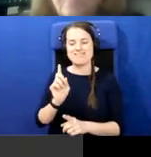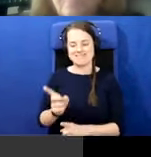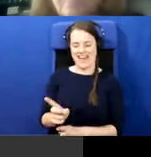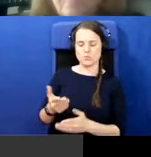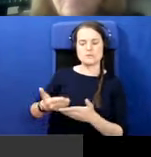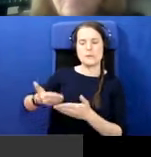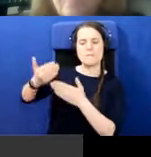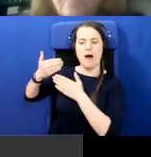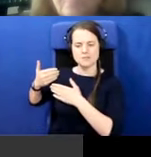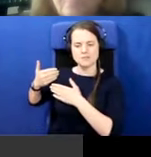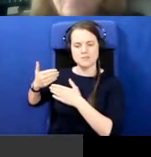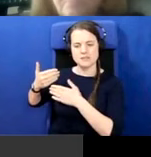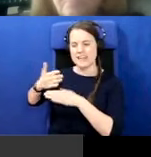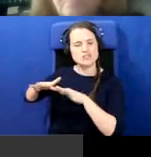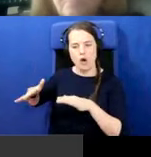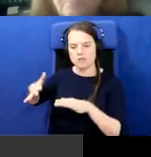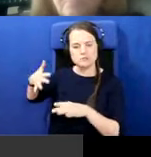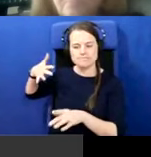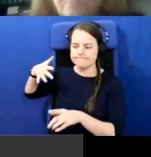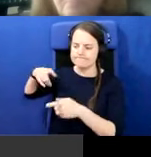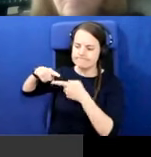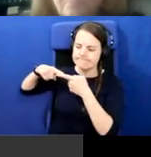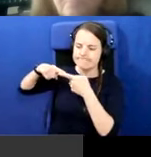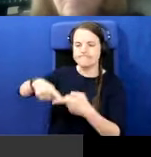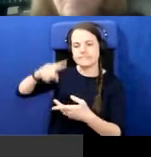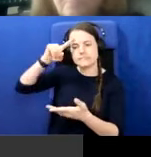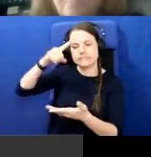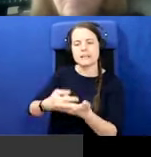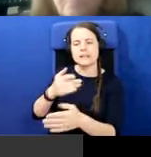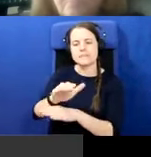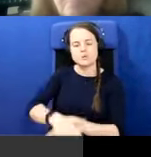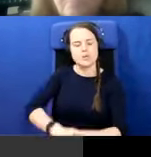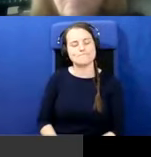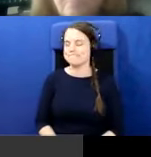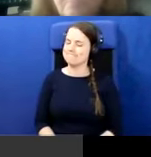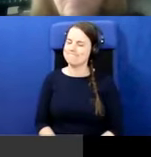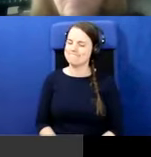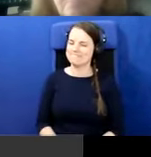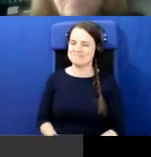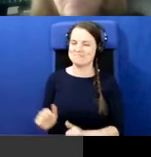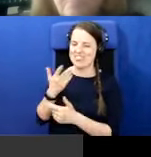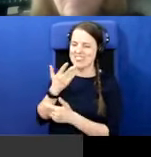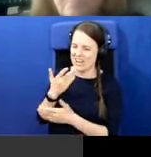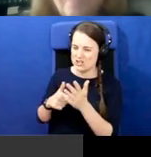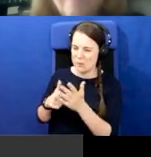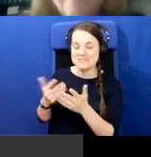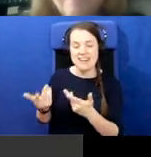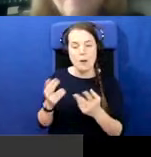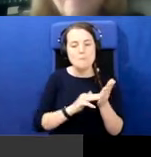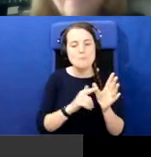and it's not governing our future. Okay, Thomas, thank you. Um, Marie, we'll come to you next.